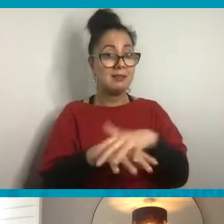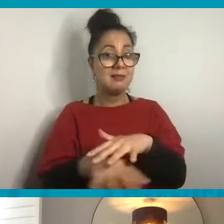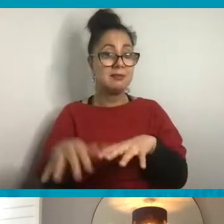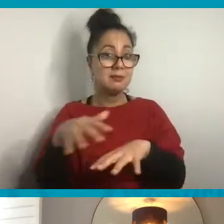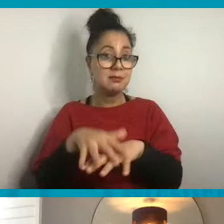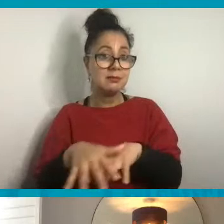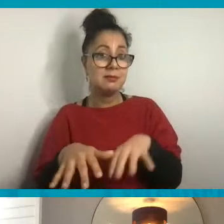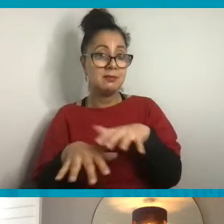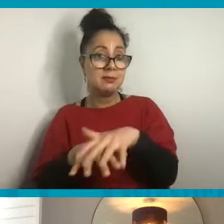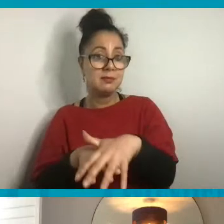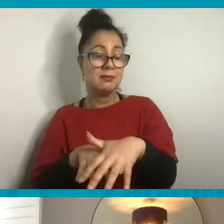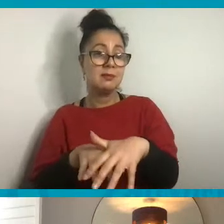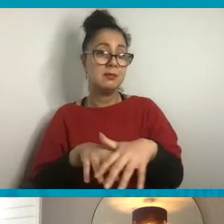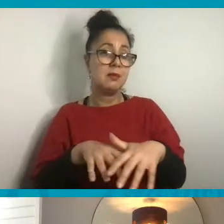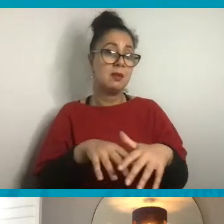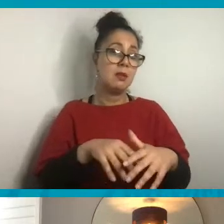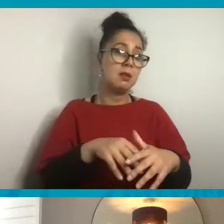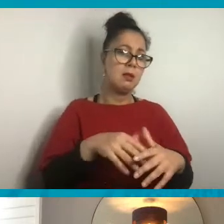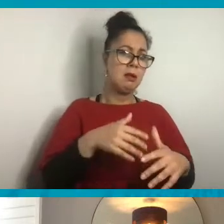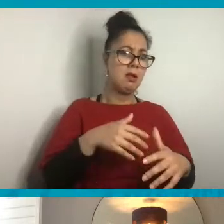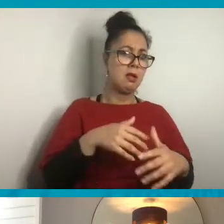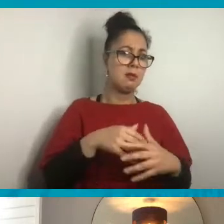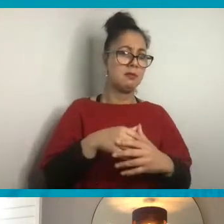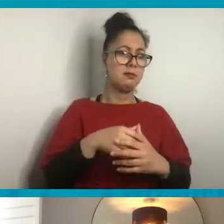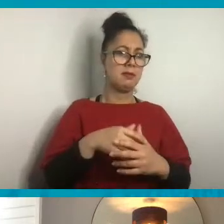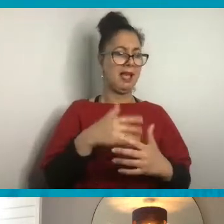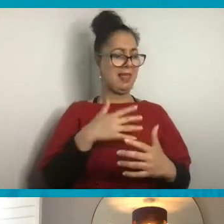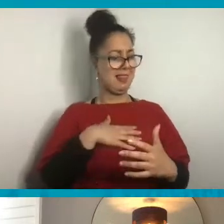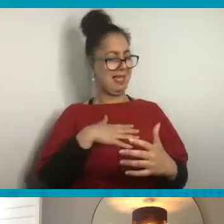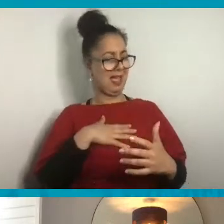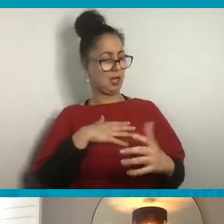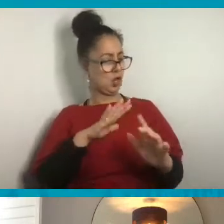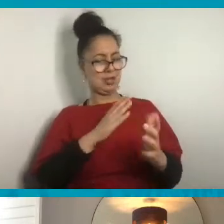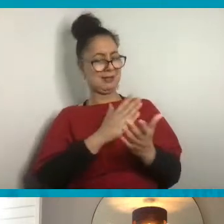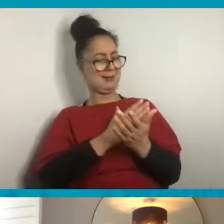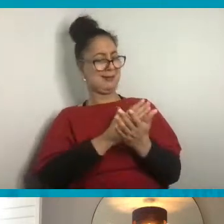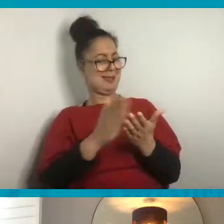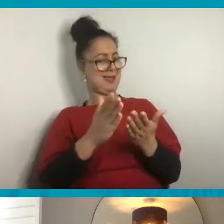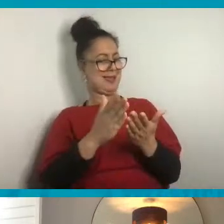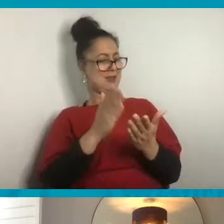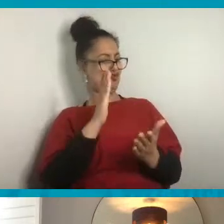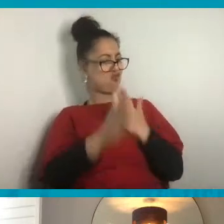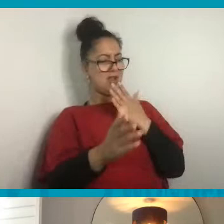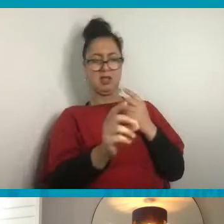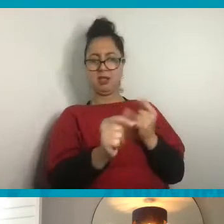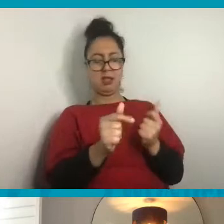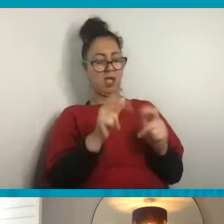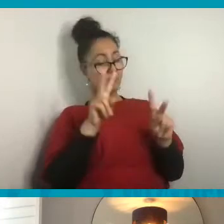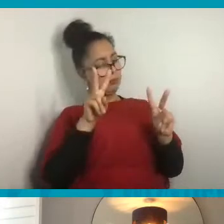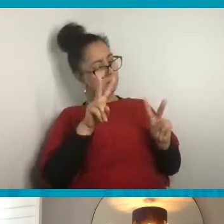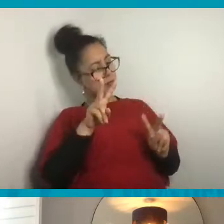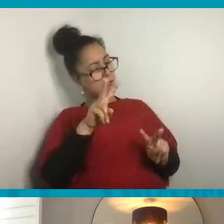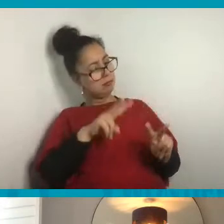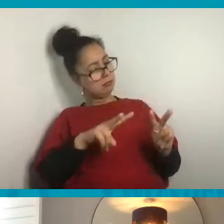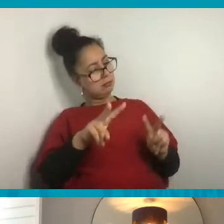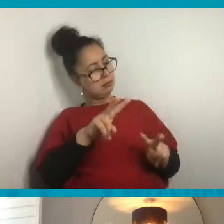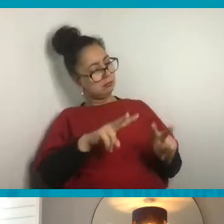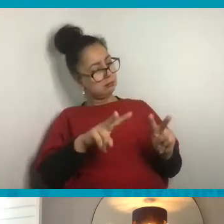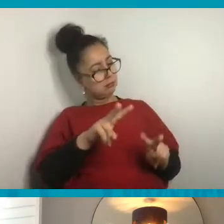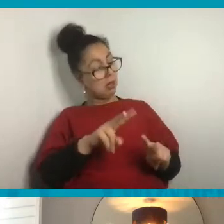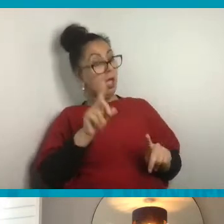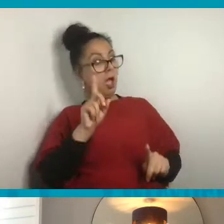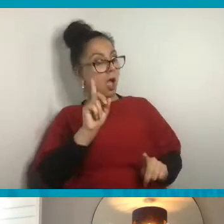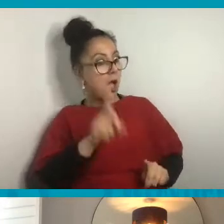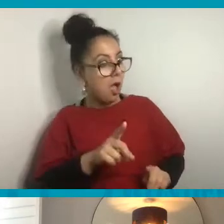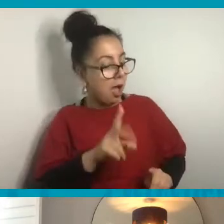clear straight away, you have to look at it for a little while to then see the message.